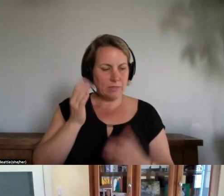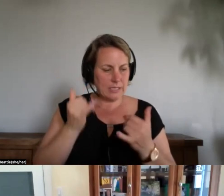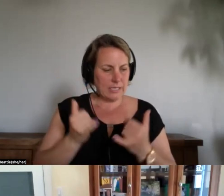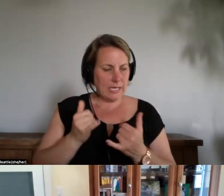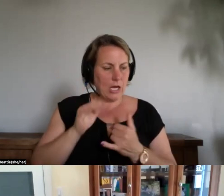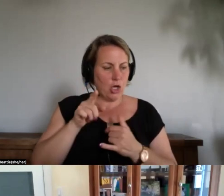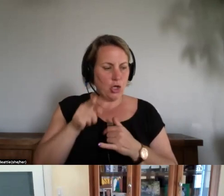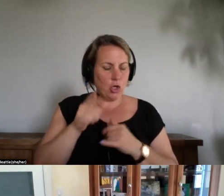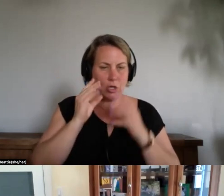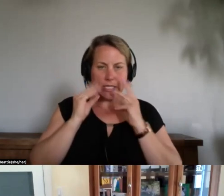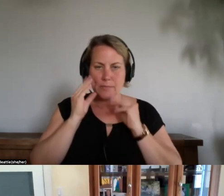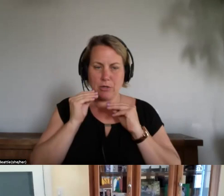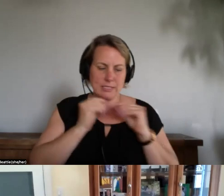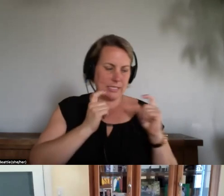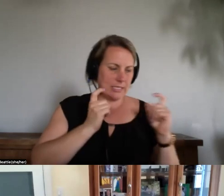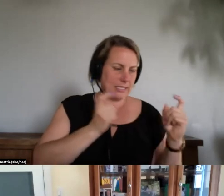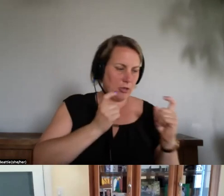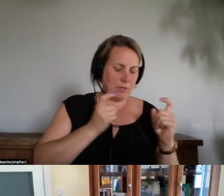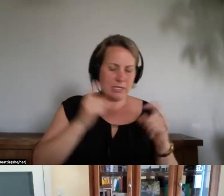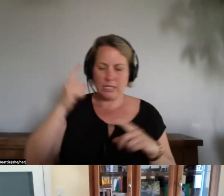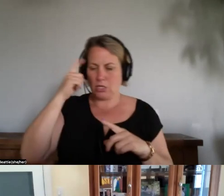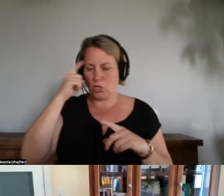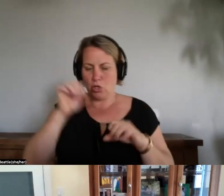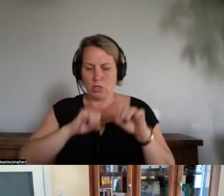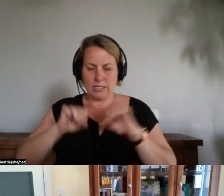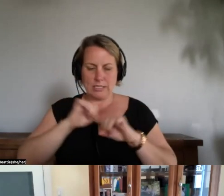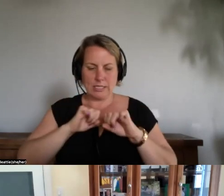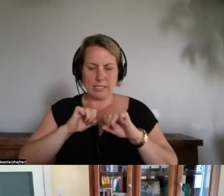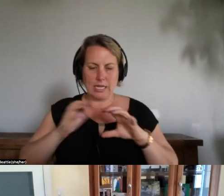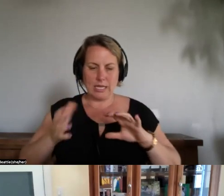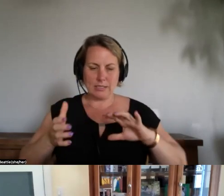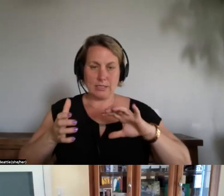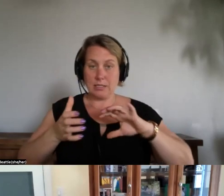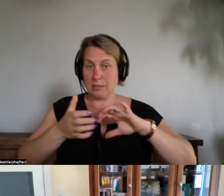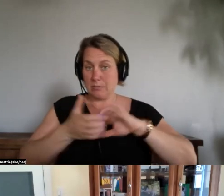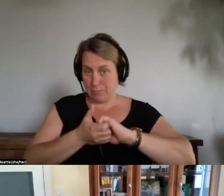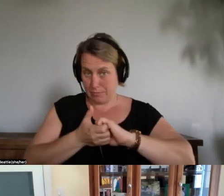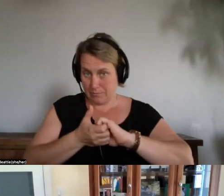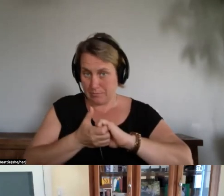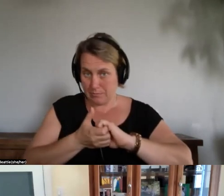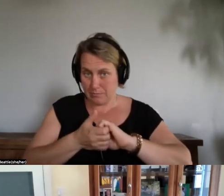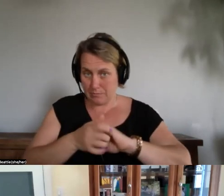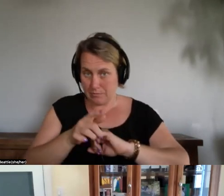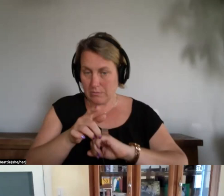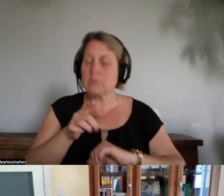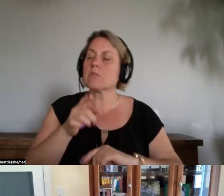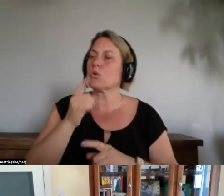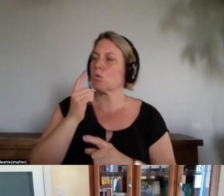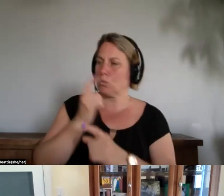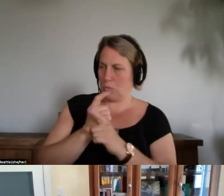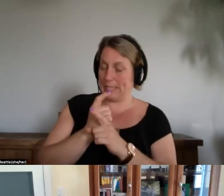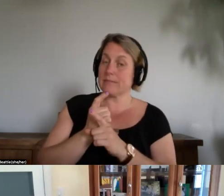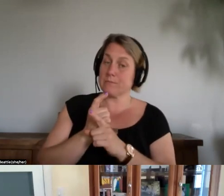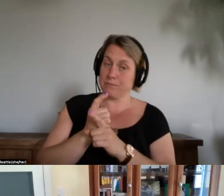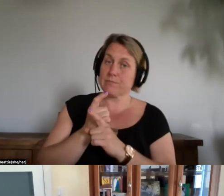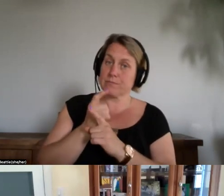ceremony and neuroscience as compatible that's right that's right